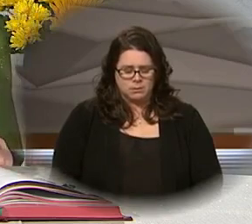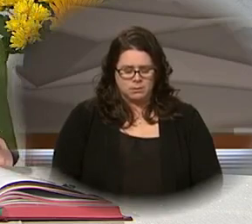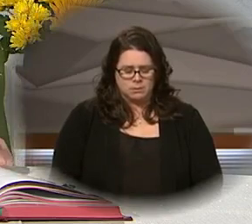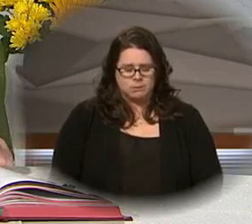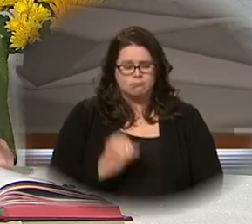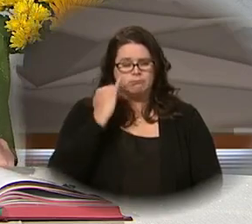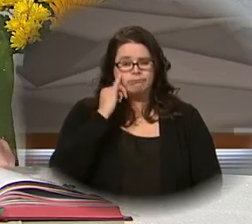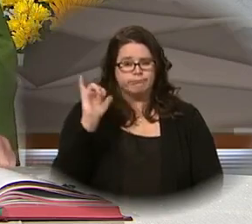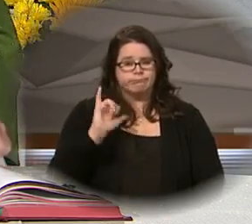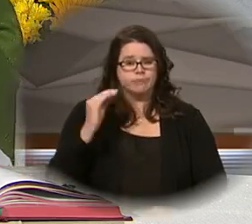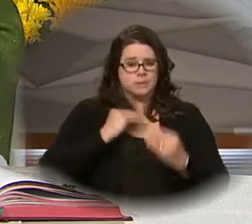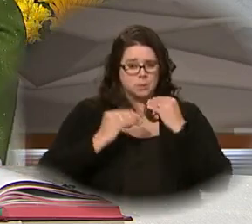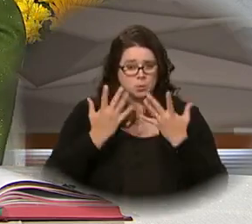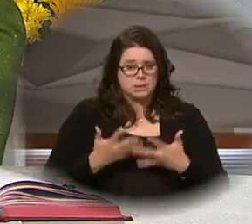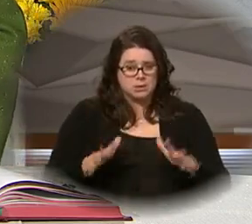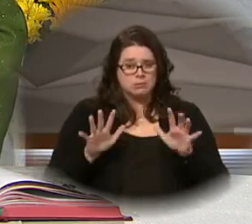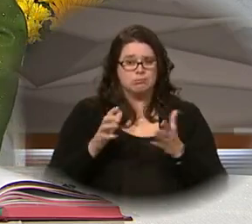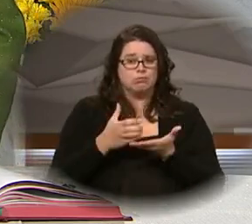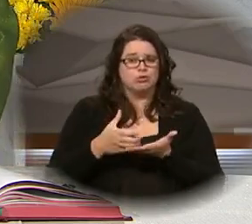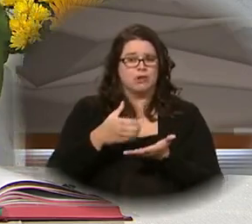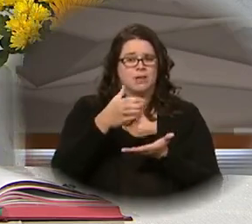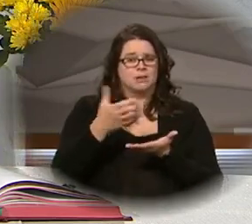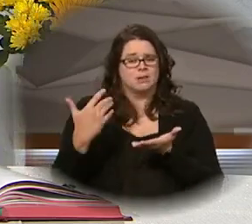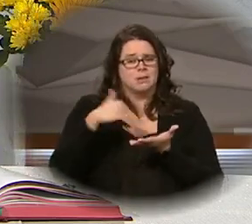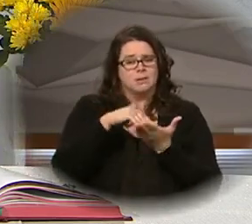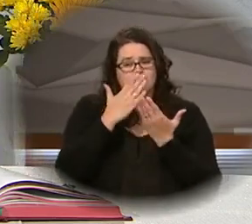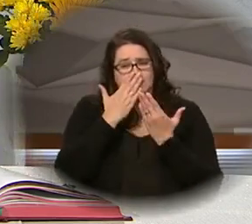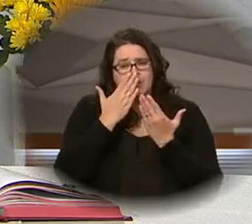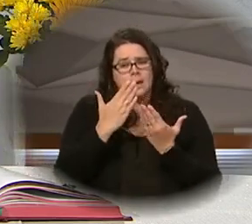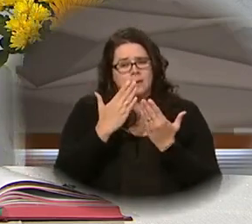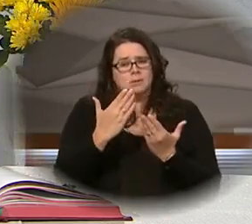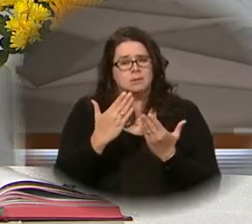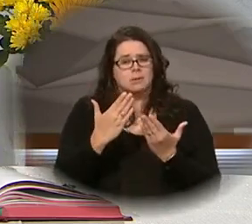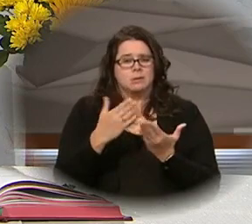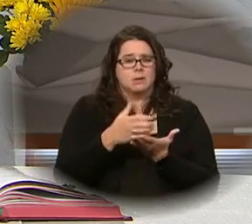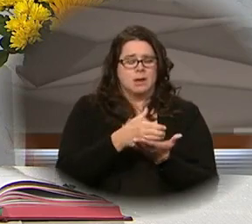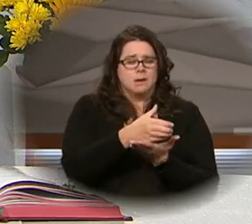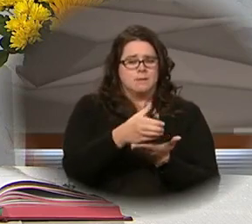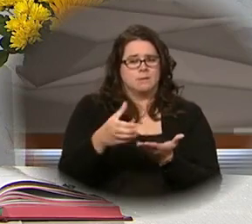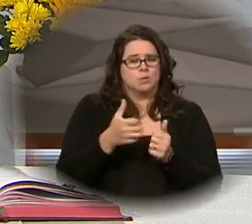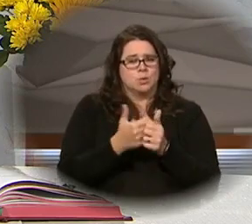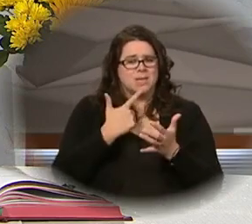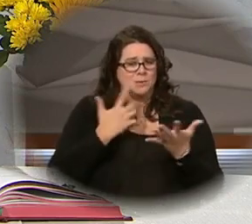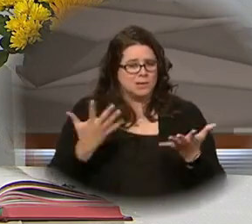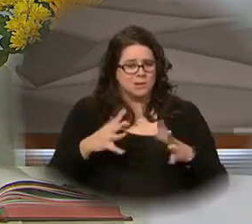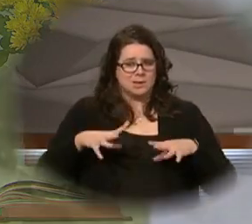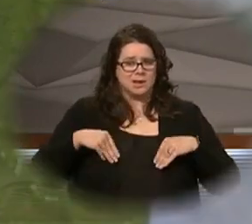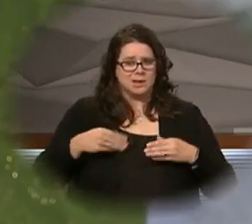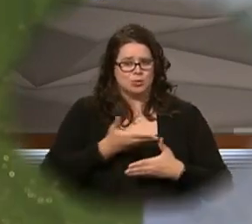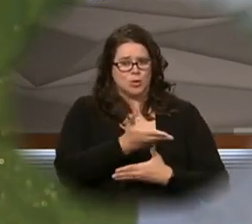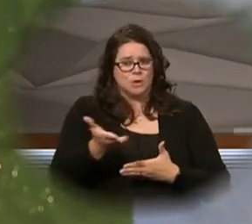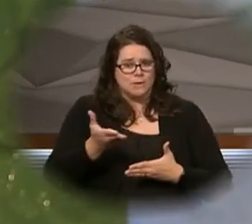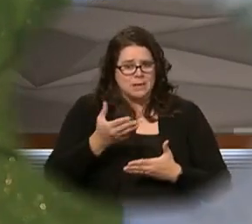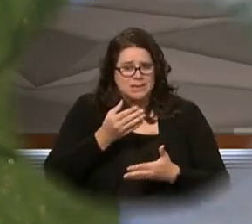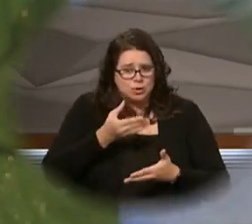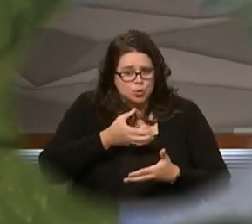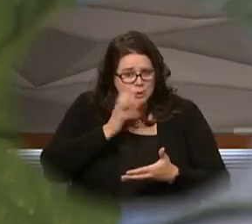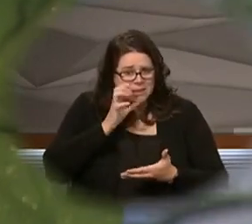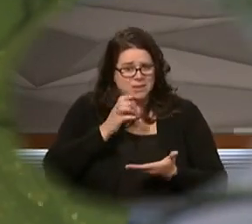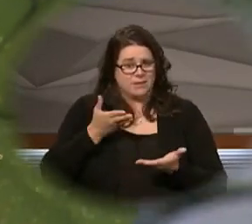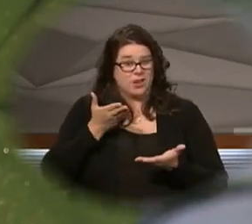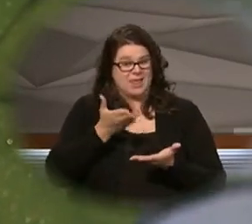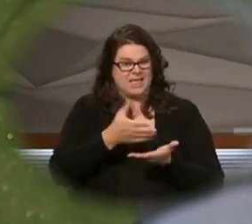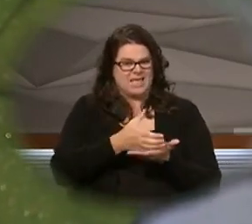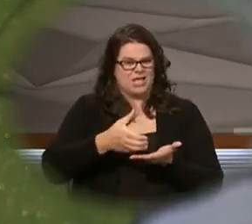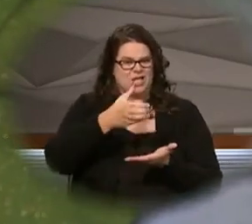In a similar way, when supper was ended, he took the chalice and once more giving thanks, he gave it to his disciples, saying, Take this, all of you, and drink